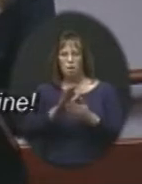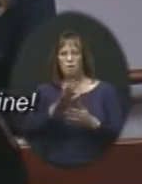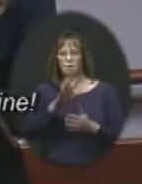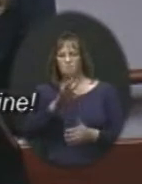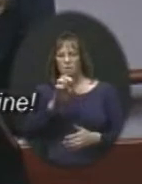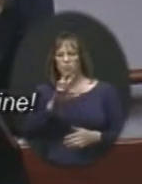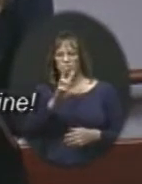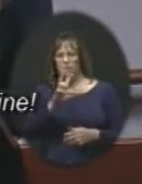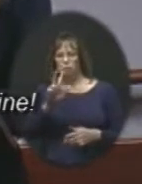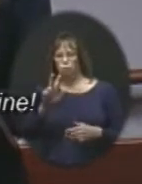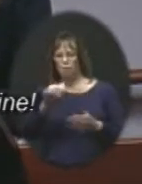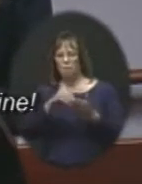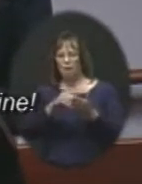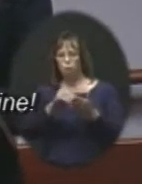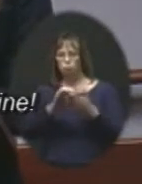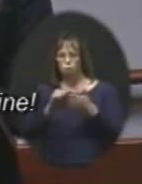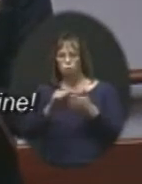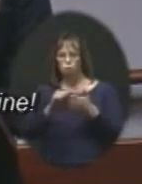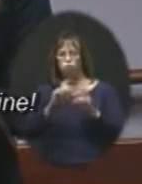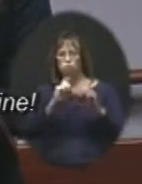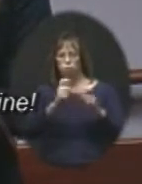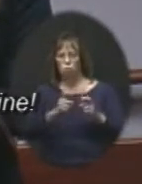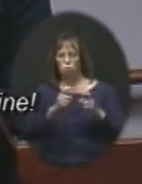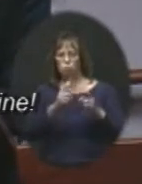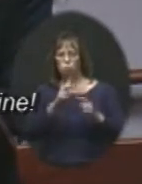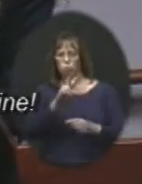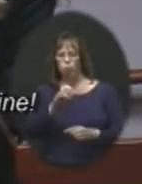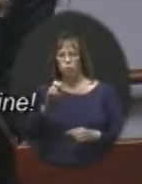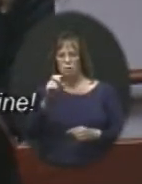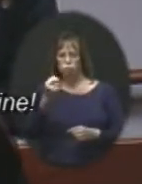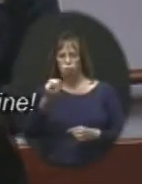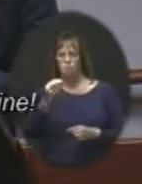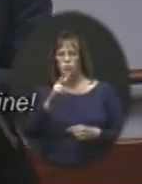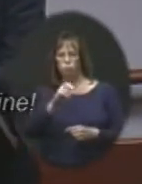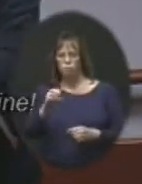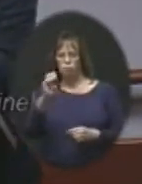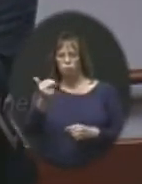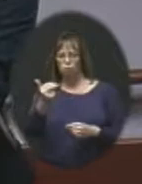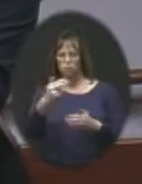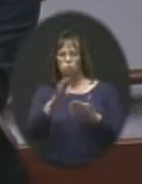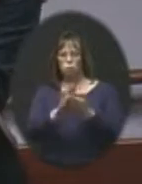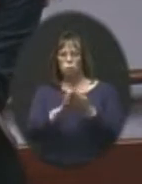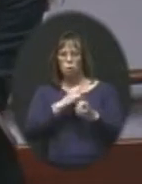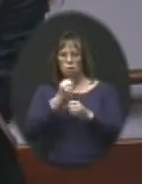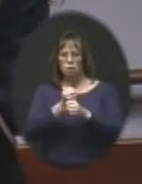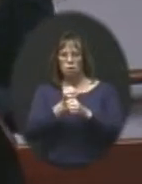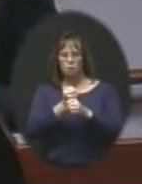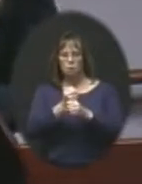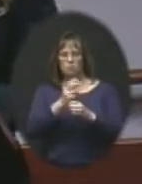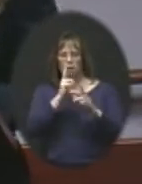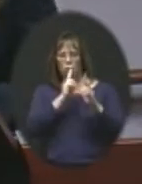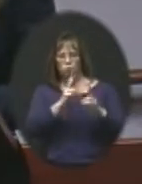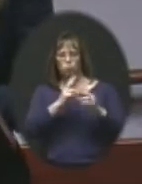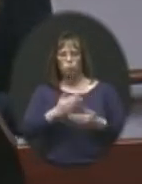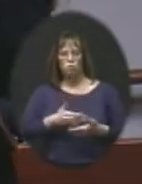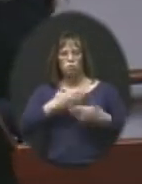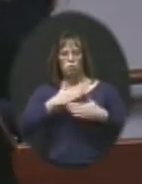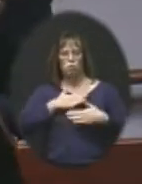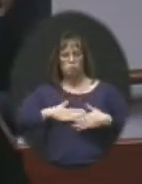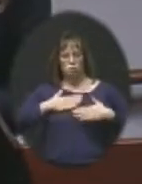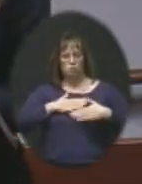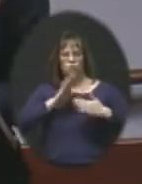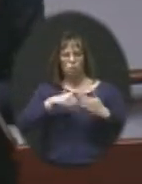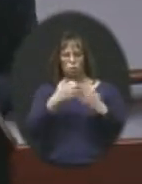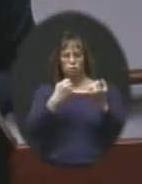,000 was donated to district programs during the 2012-2013 school year. It is our honor to express our appreciation for all of their